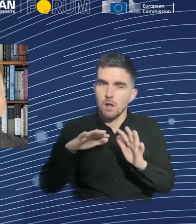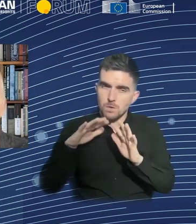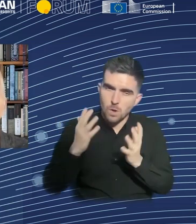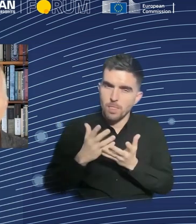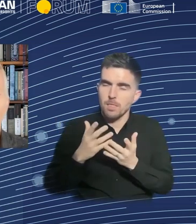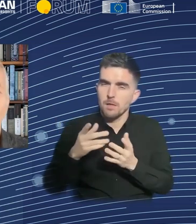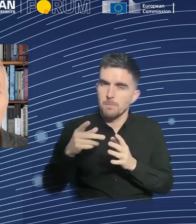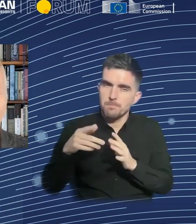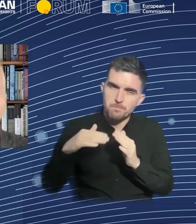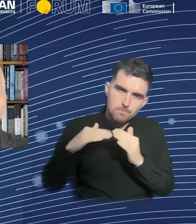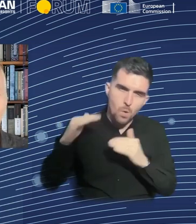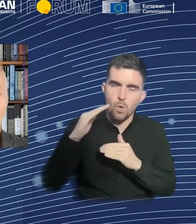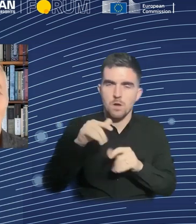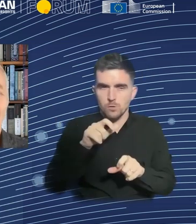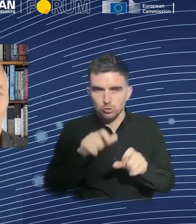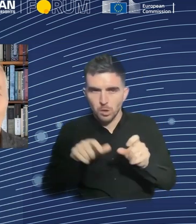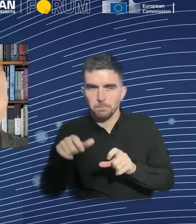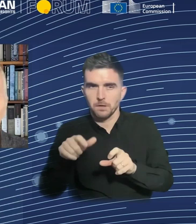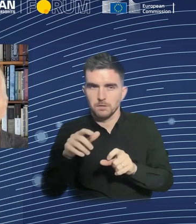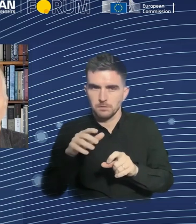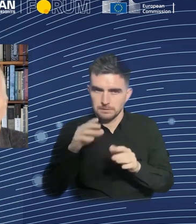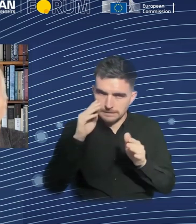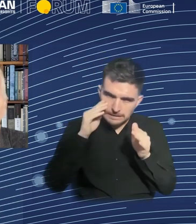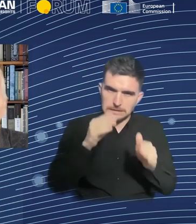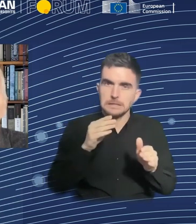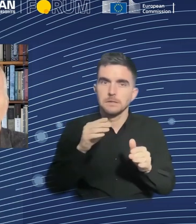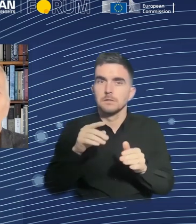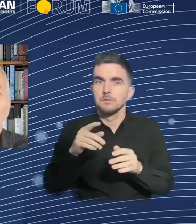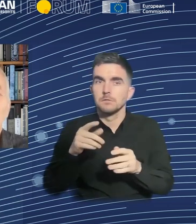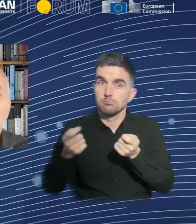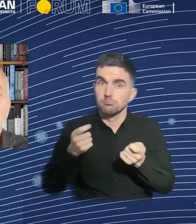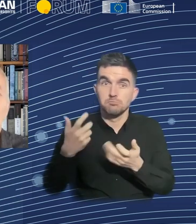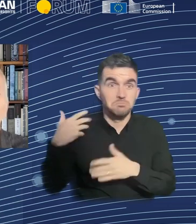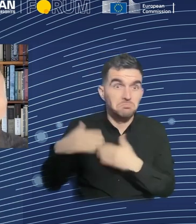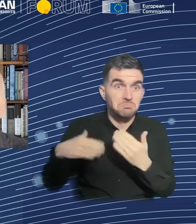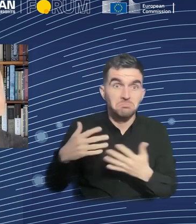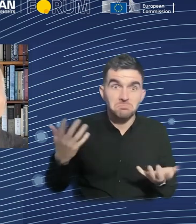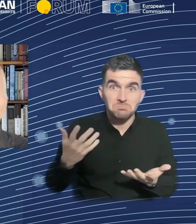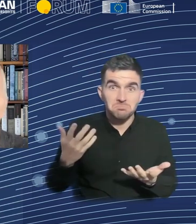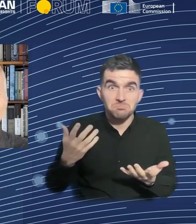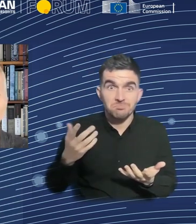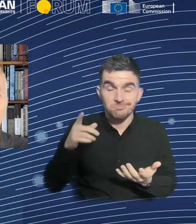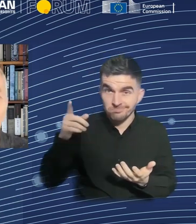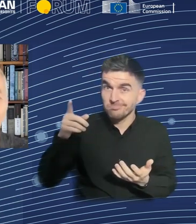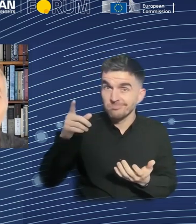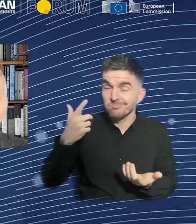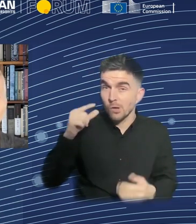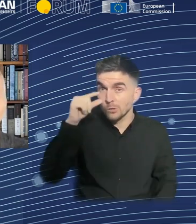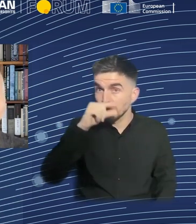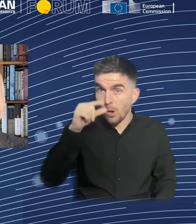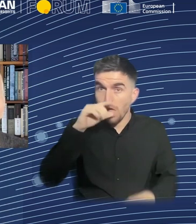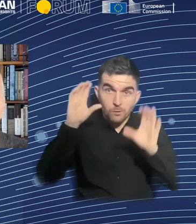be evil from its corporate messaging. 2020, 2023, Department of Justice sues Google for anti-competitive behavior.